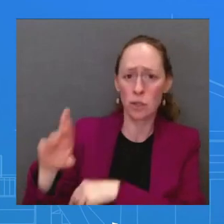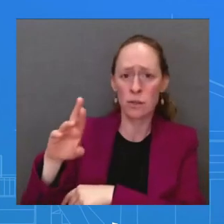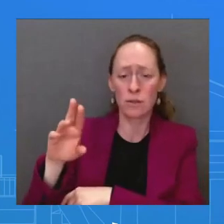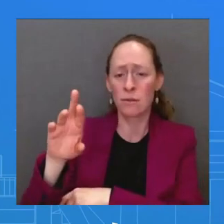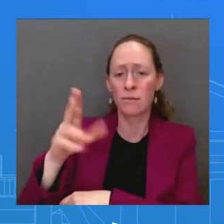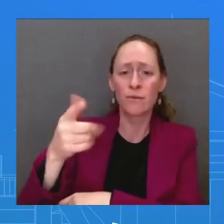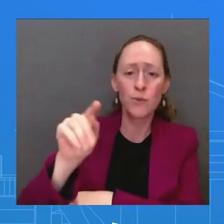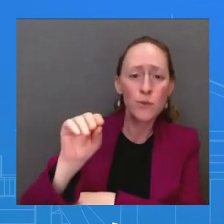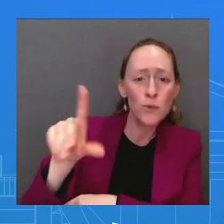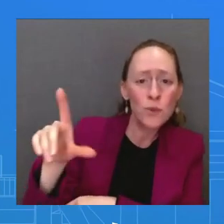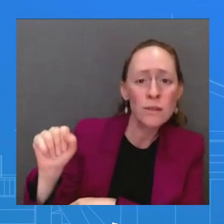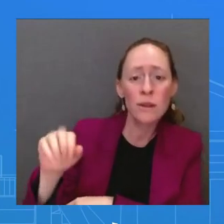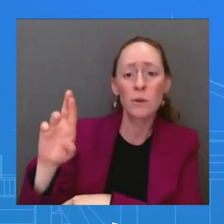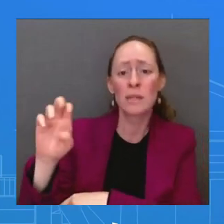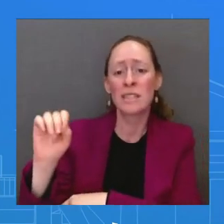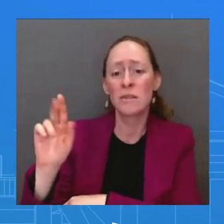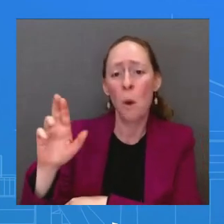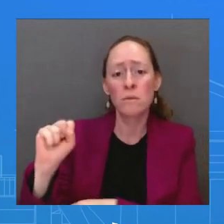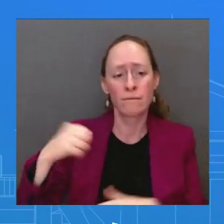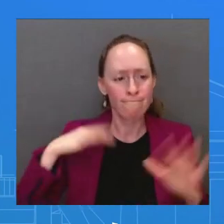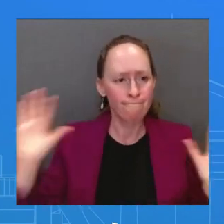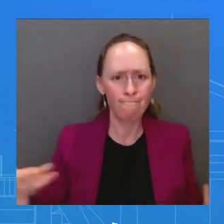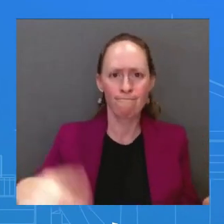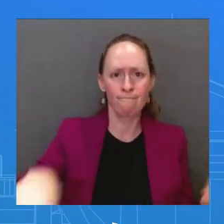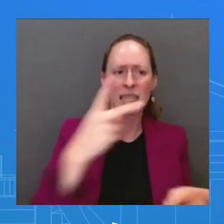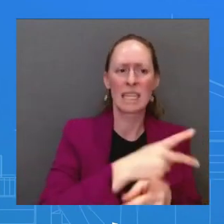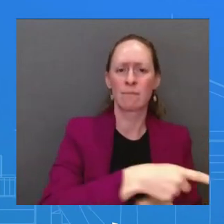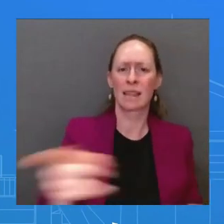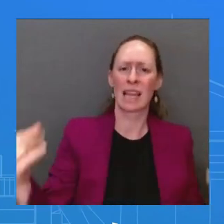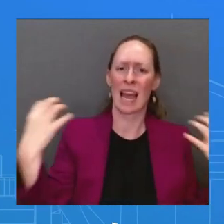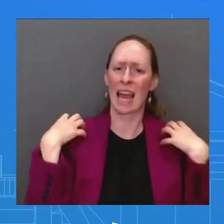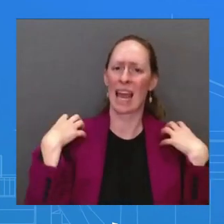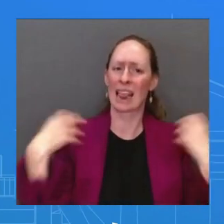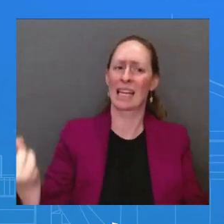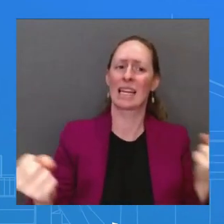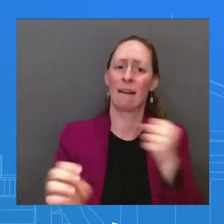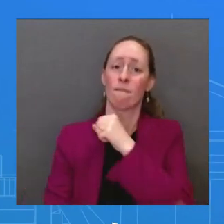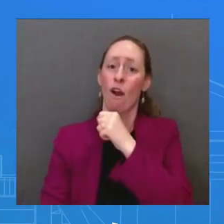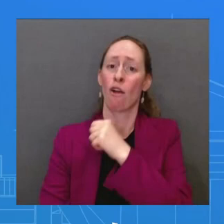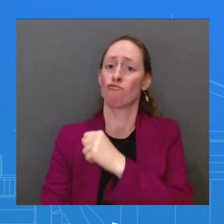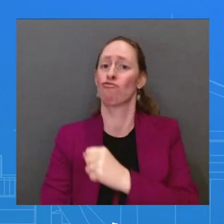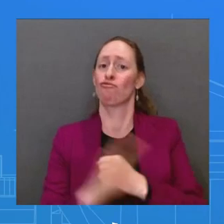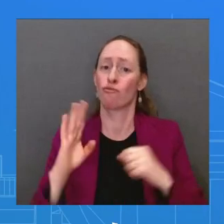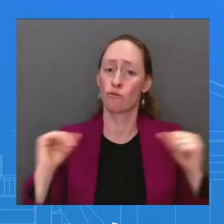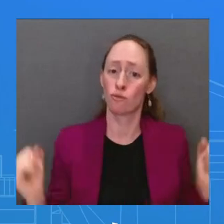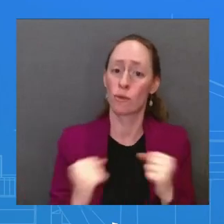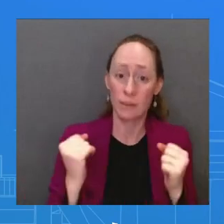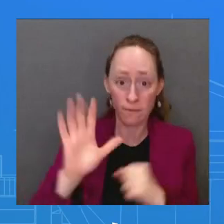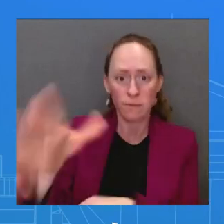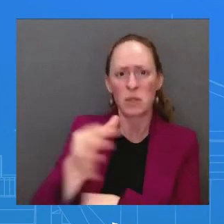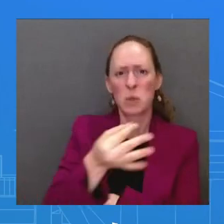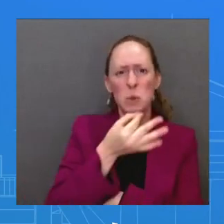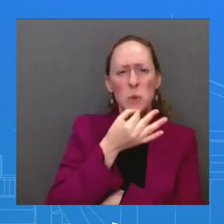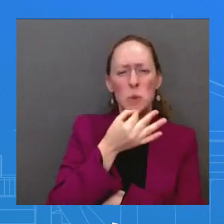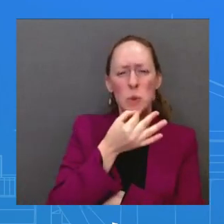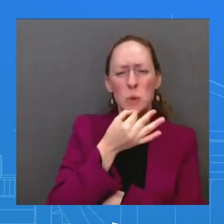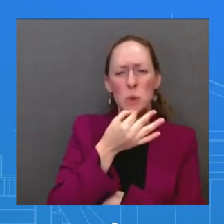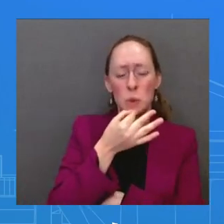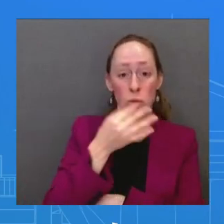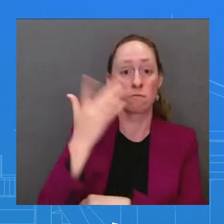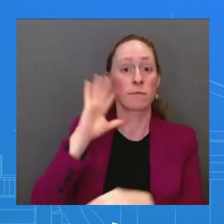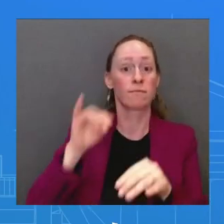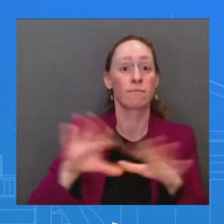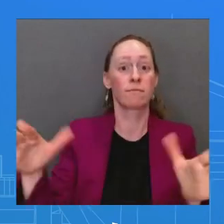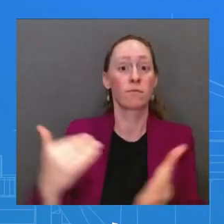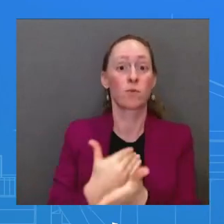safe updated vaccines that will be available mid-September, widely available at-home COVID tests, widely available